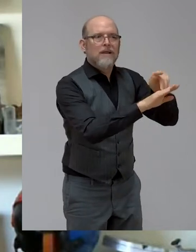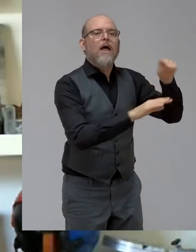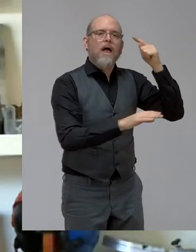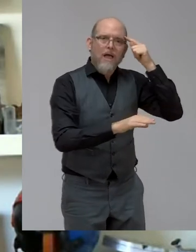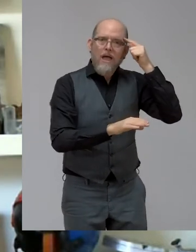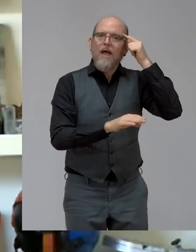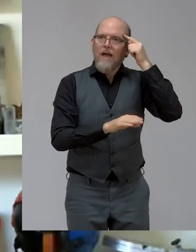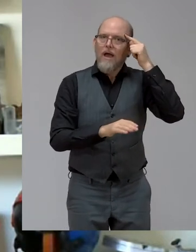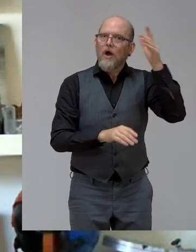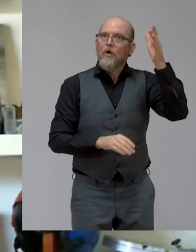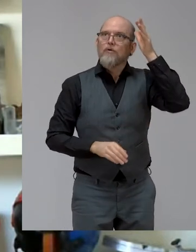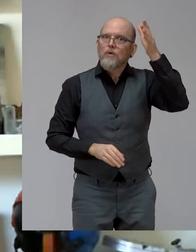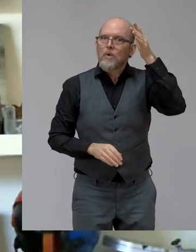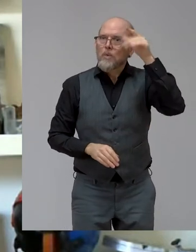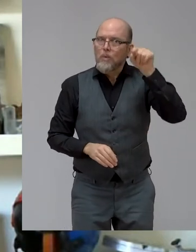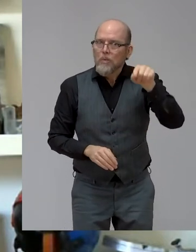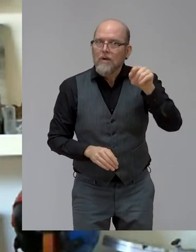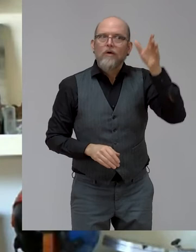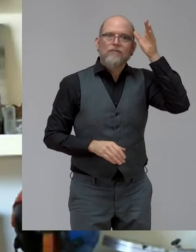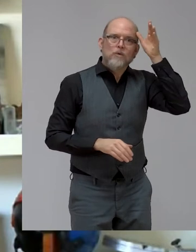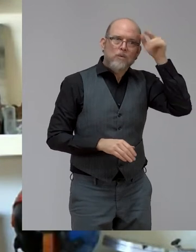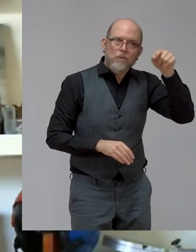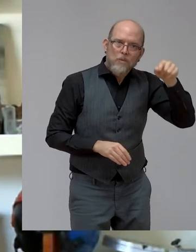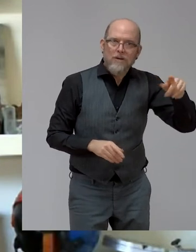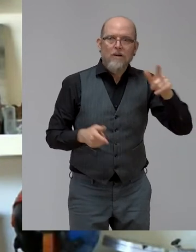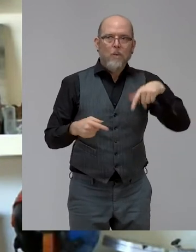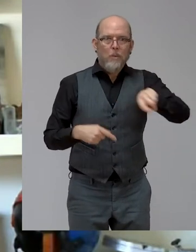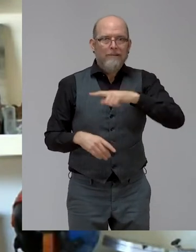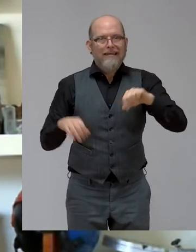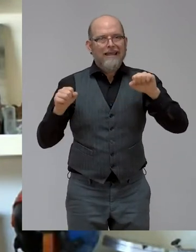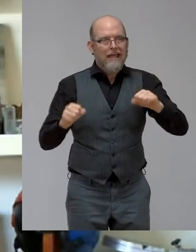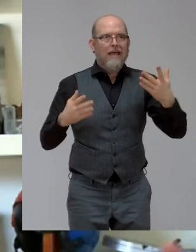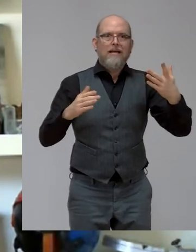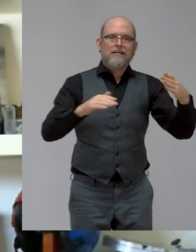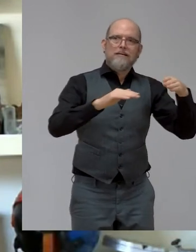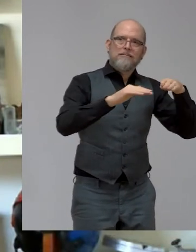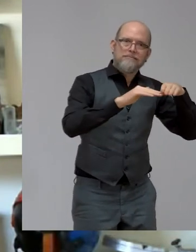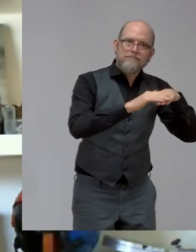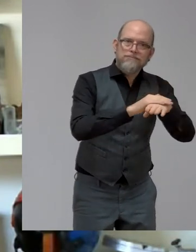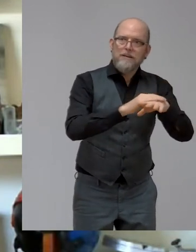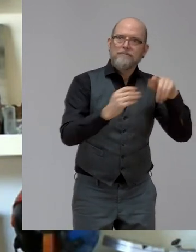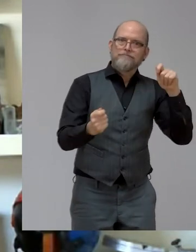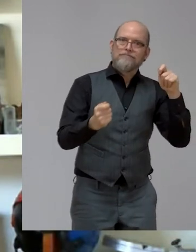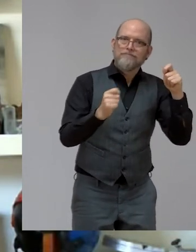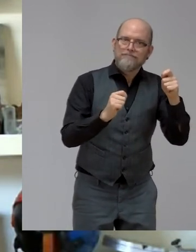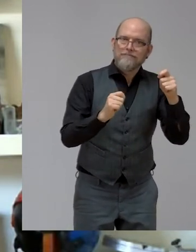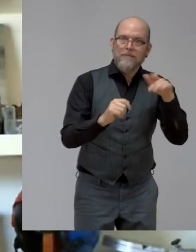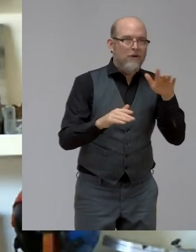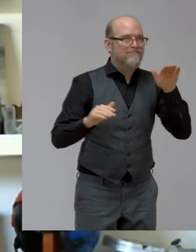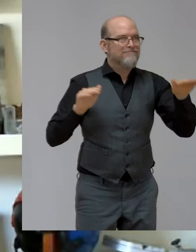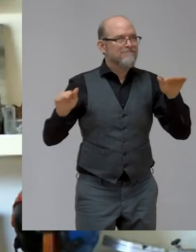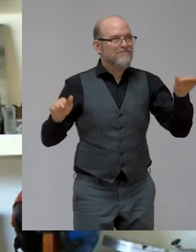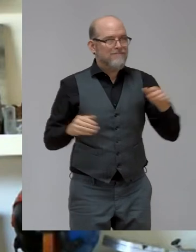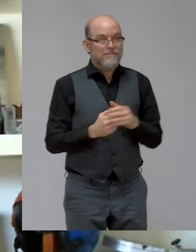ecosystem, the future accessible ecosystem, and other that, we have a full